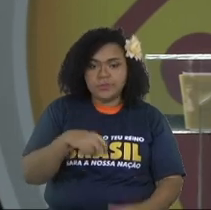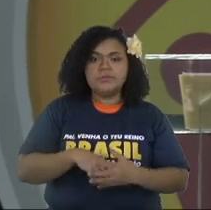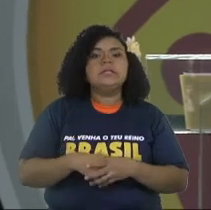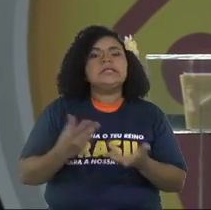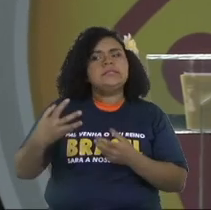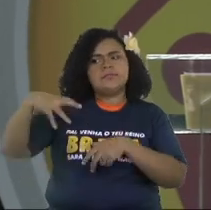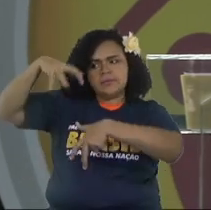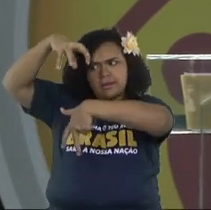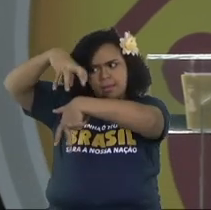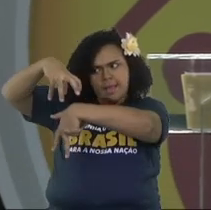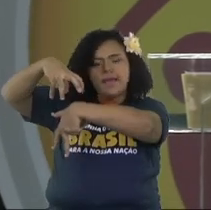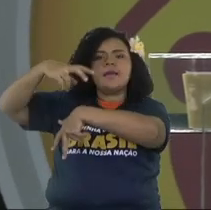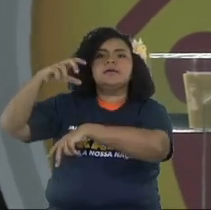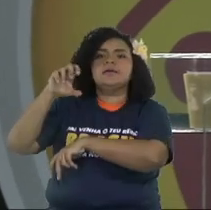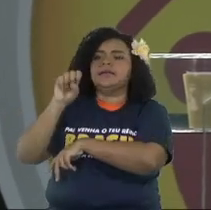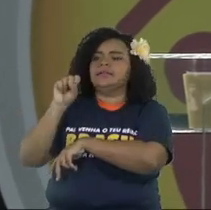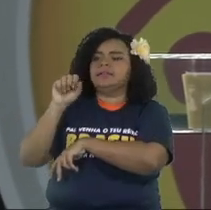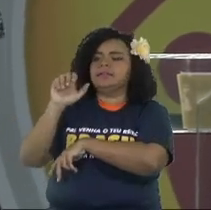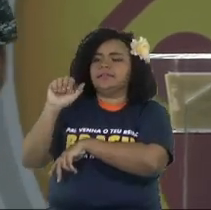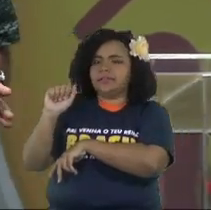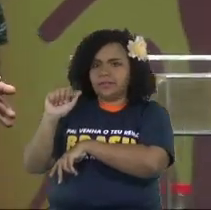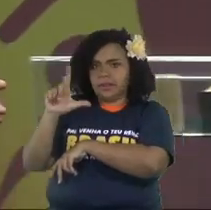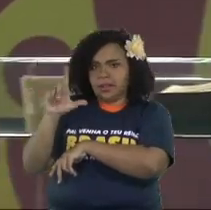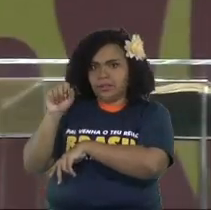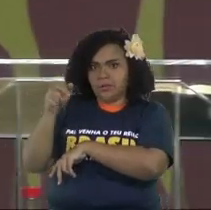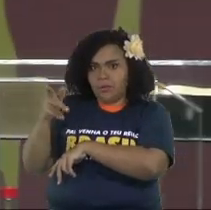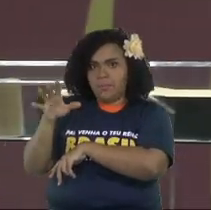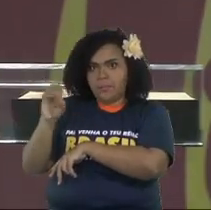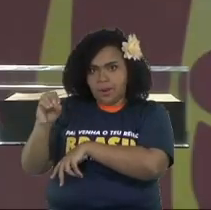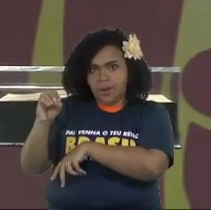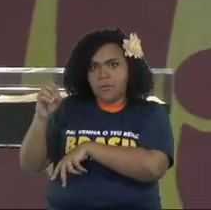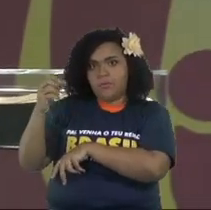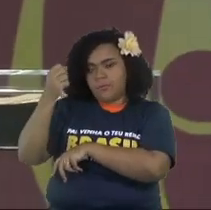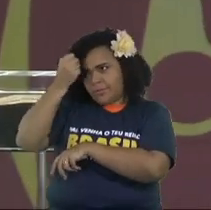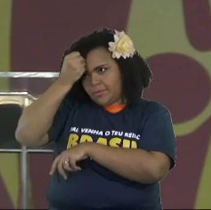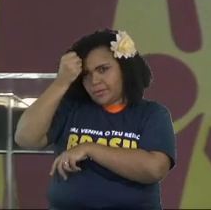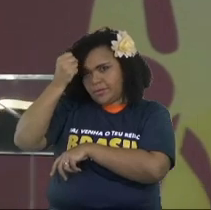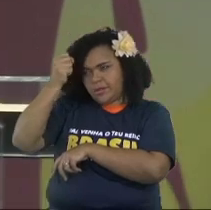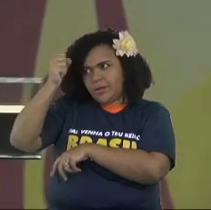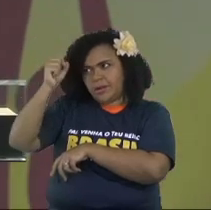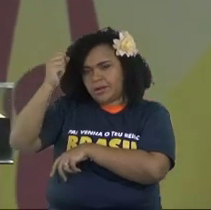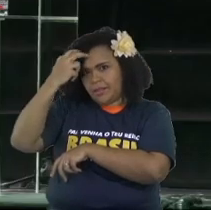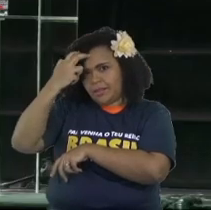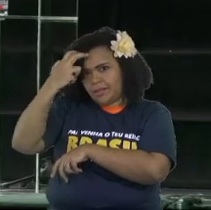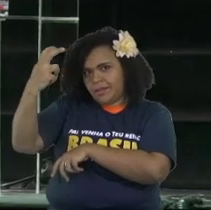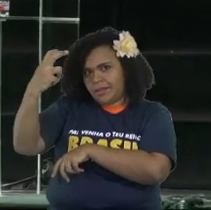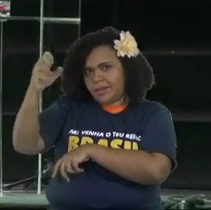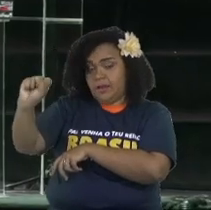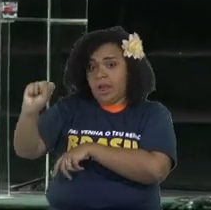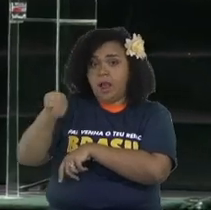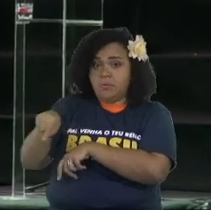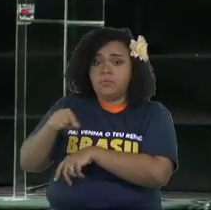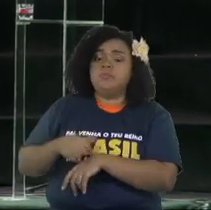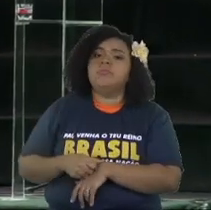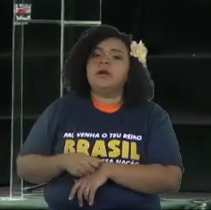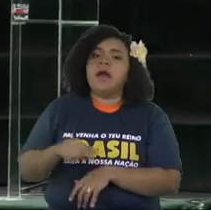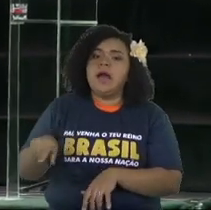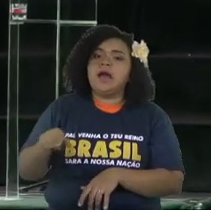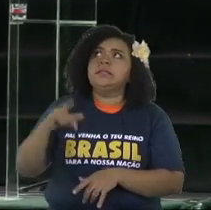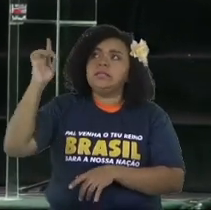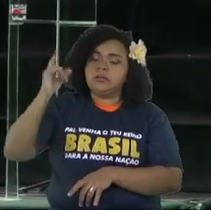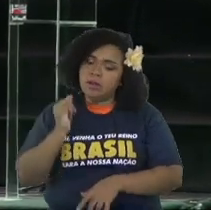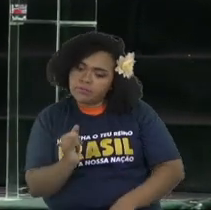Solomon was made as a king, and in a night, Solomon said,